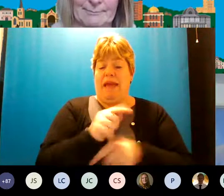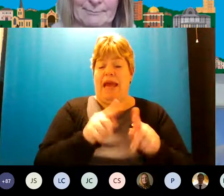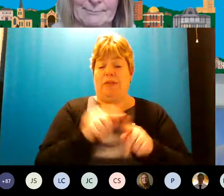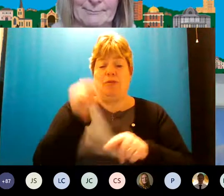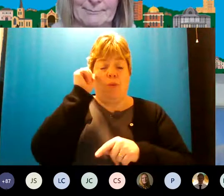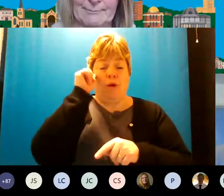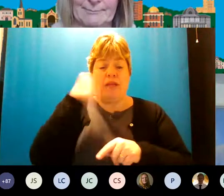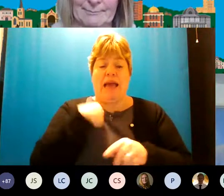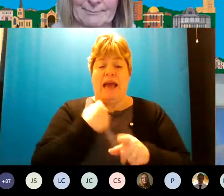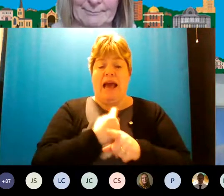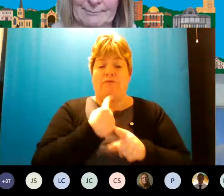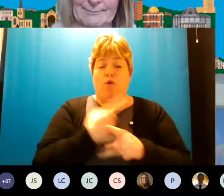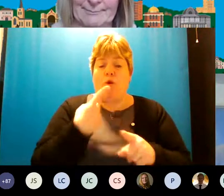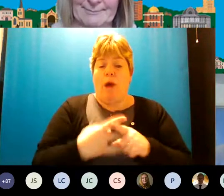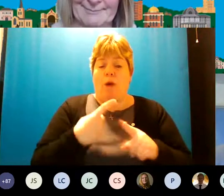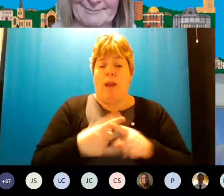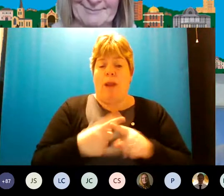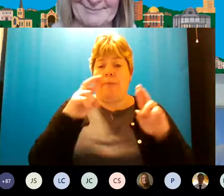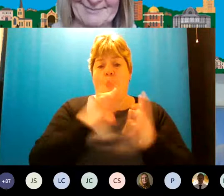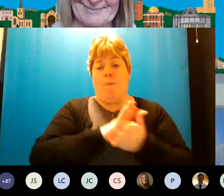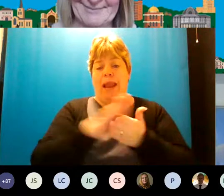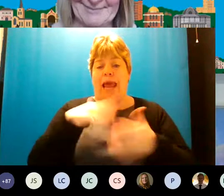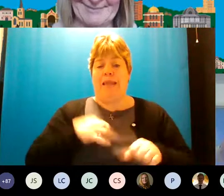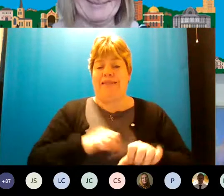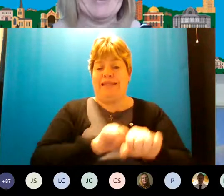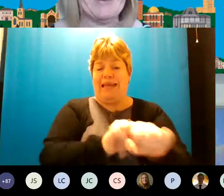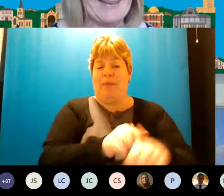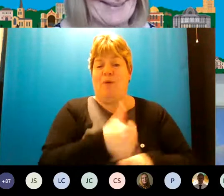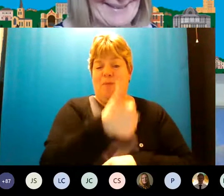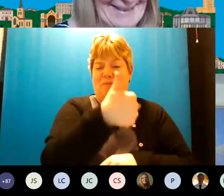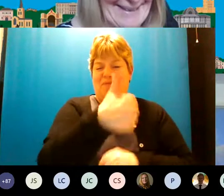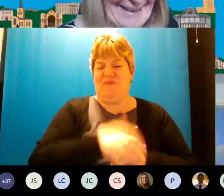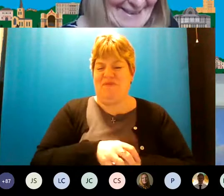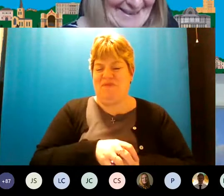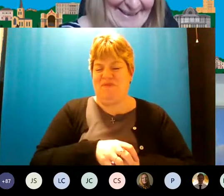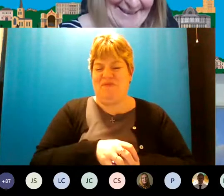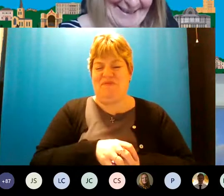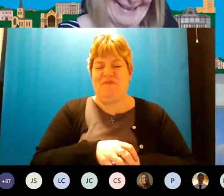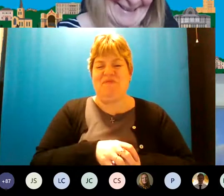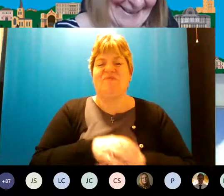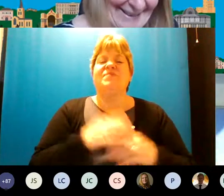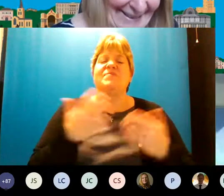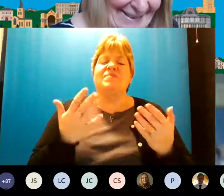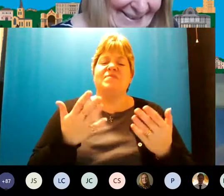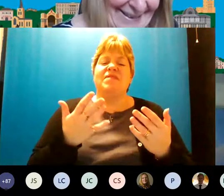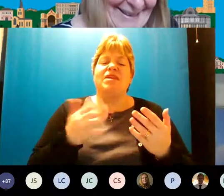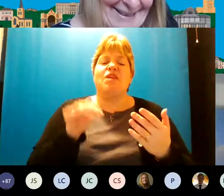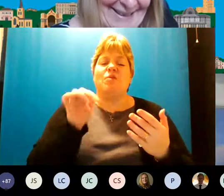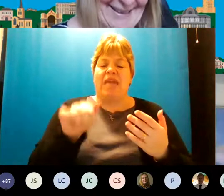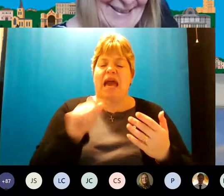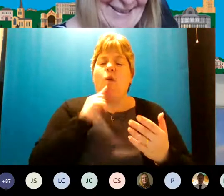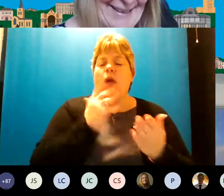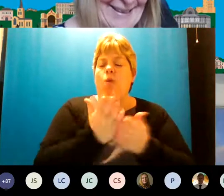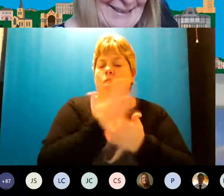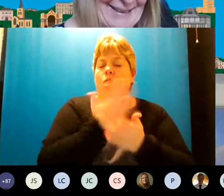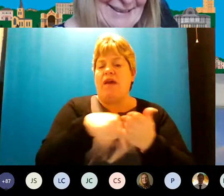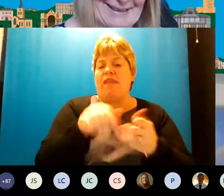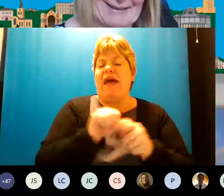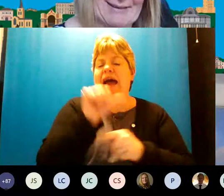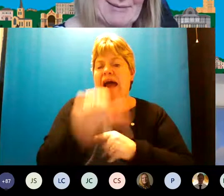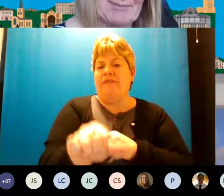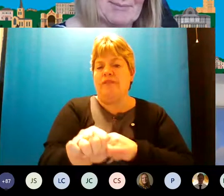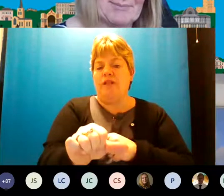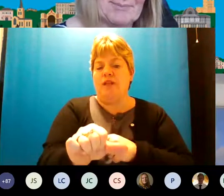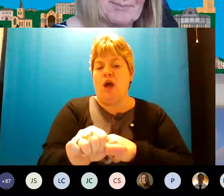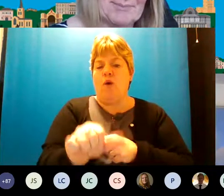i've talked quite quickly so i'm hoping helen's managed to keep up with what i was saying but um yes we'll we'll share that so that you can keep